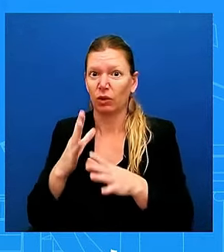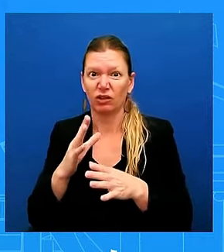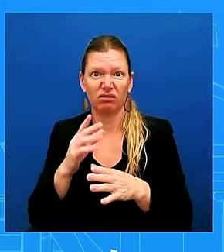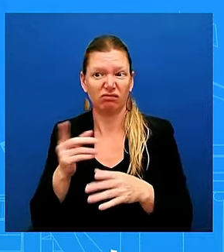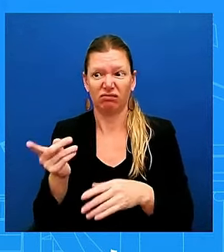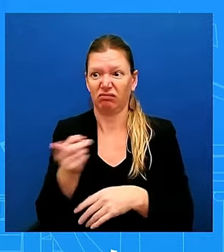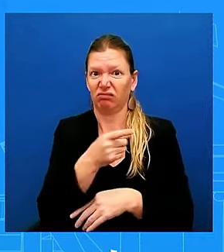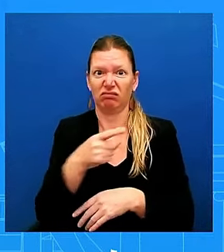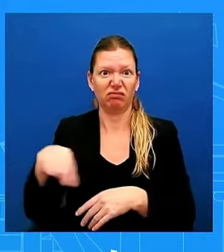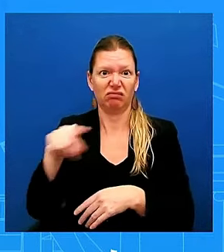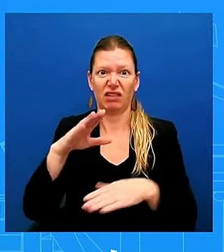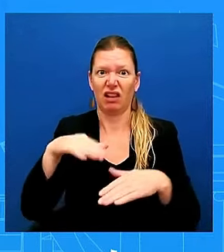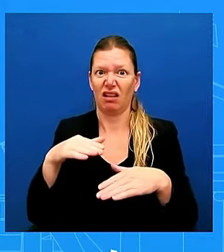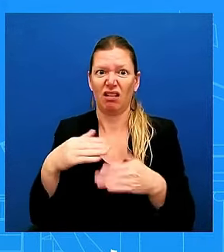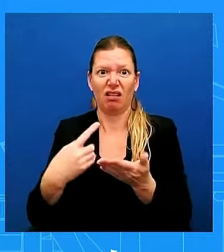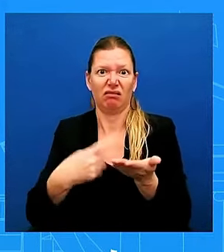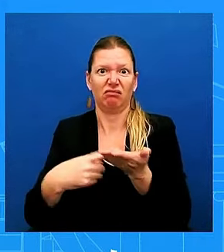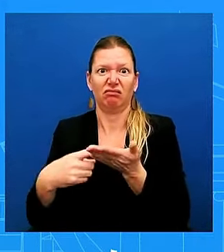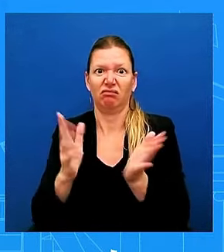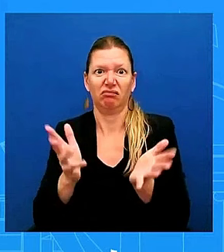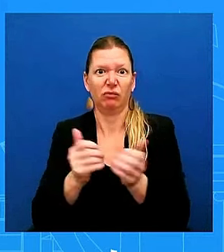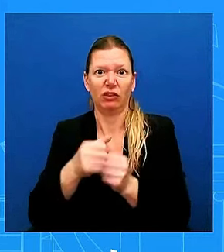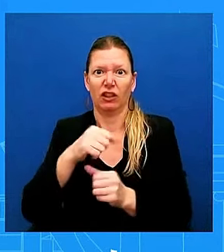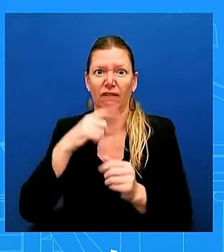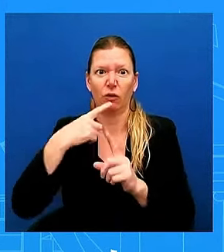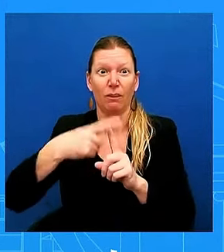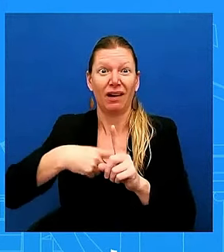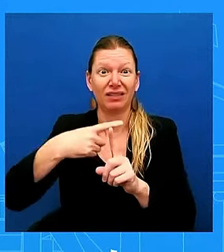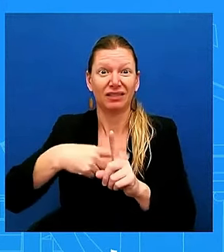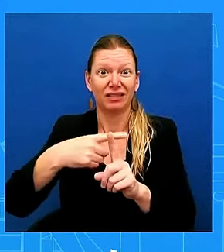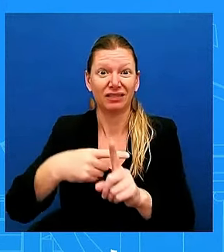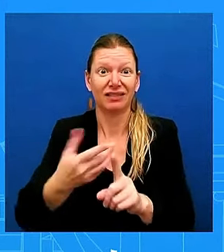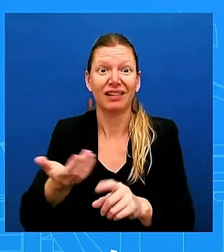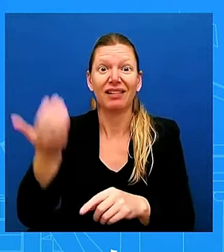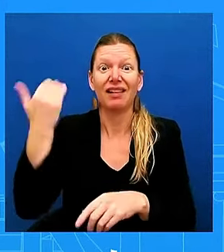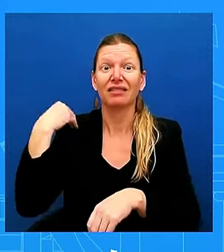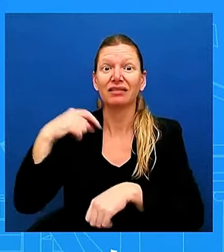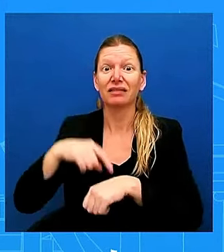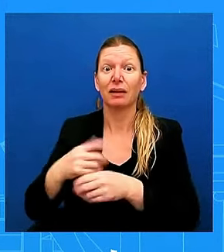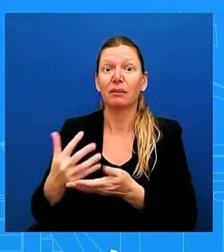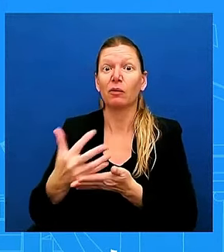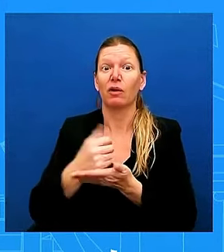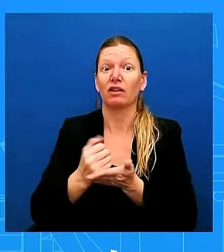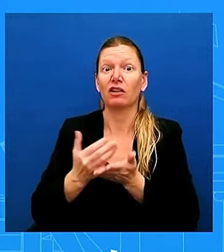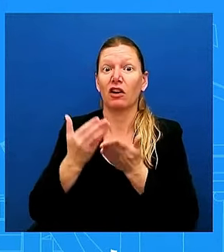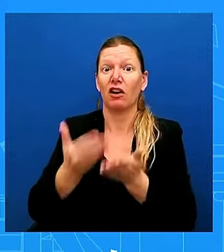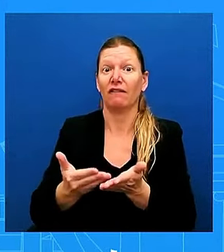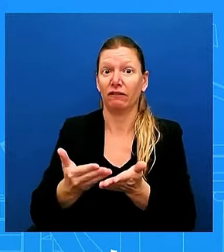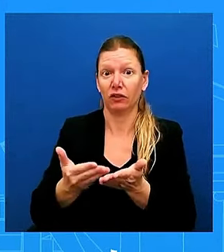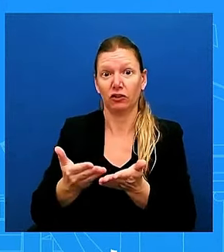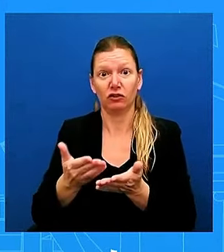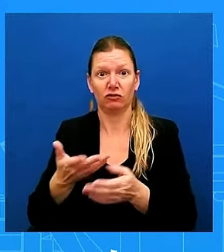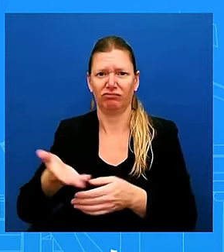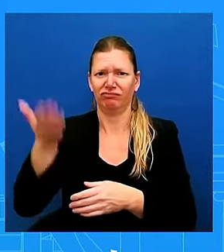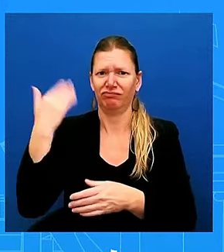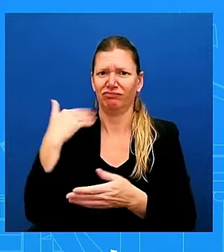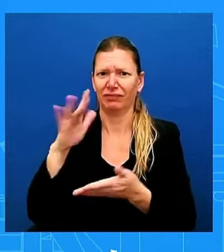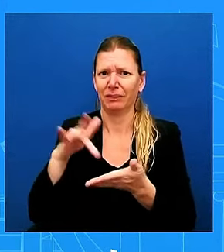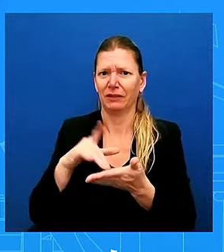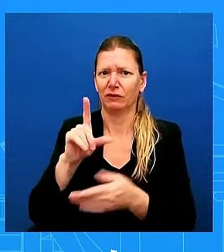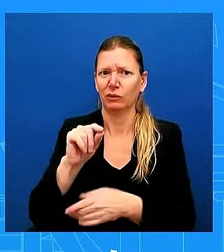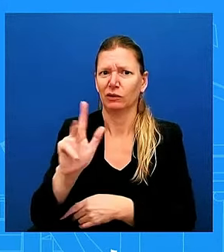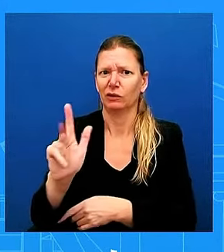table was in the middle of 2023. The President and the Vice President directed us to get